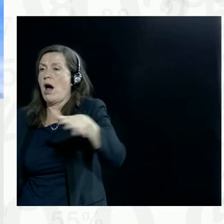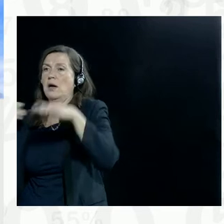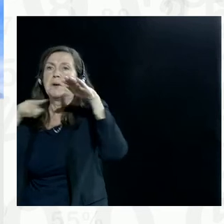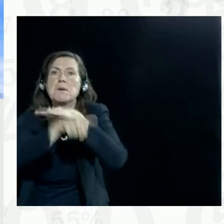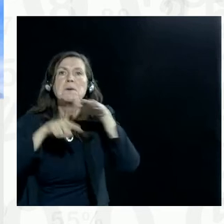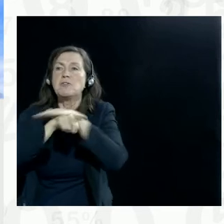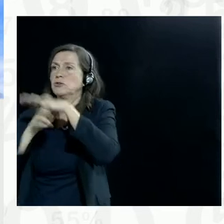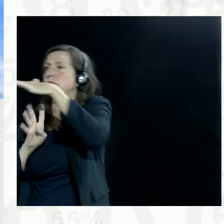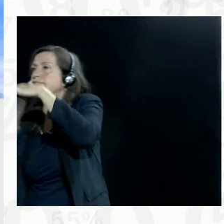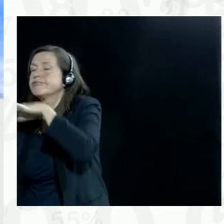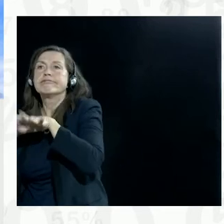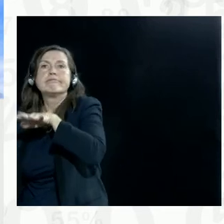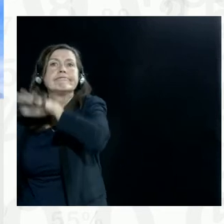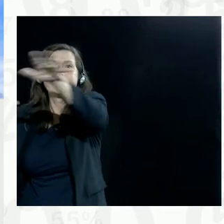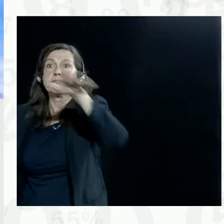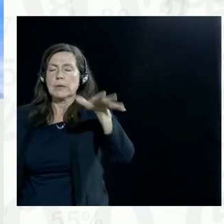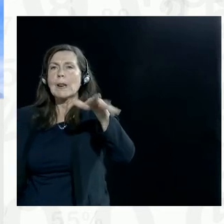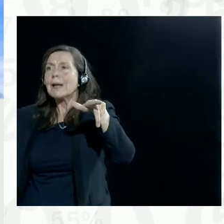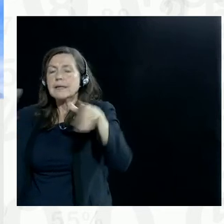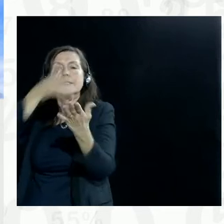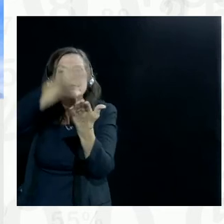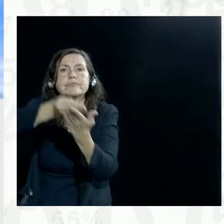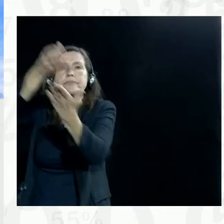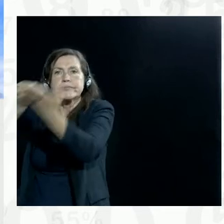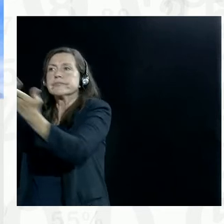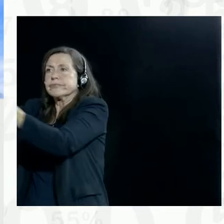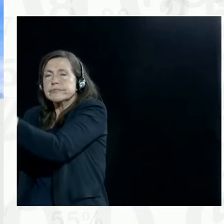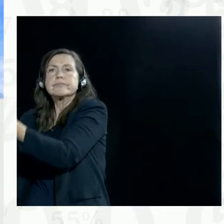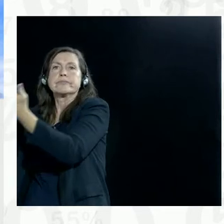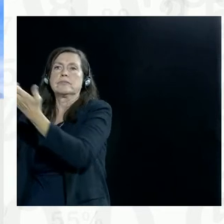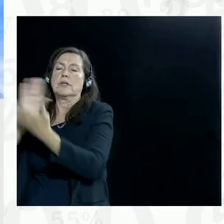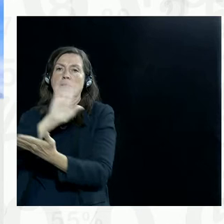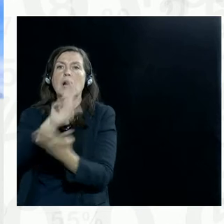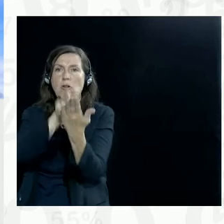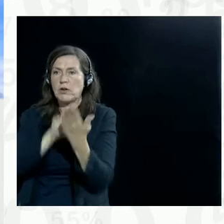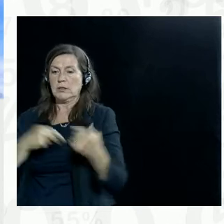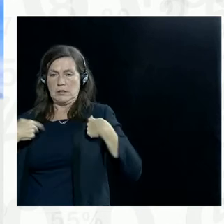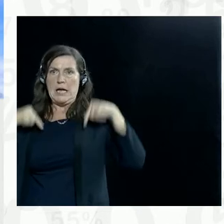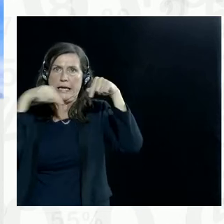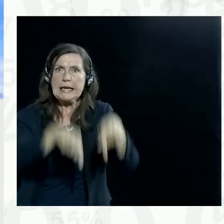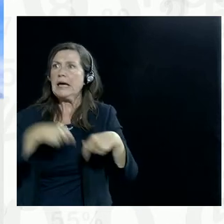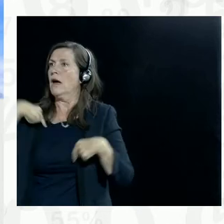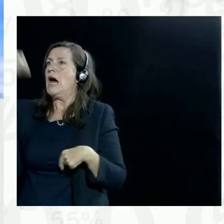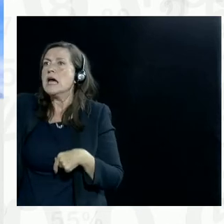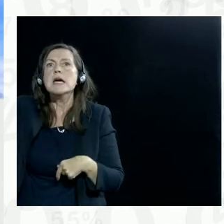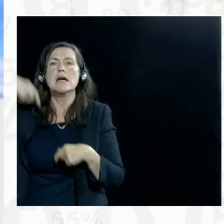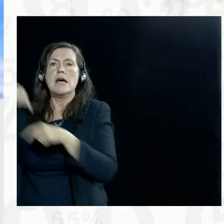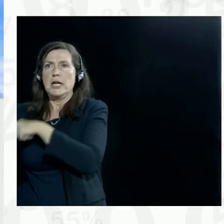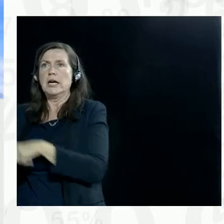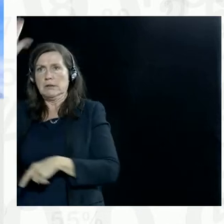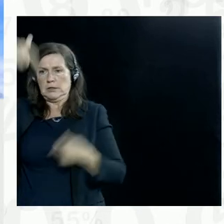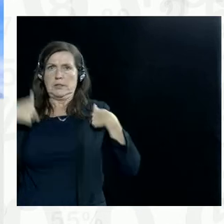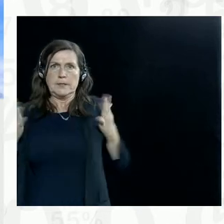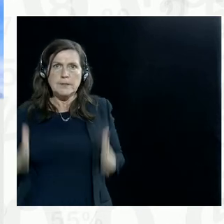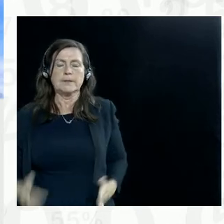as evident, these digital copies as evidential as possible, so that those people may one day be able to reclaim citizenship